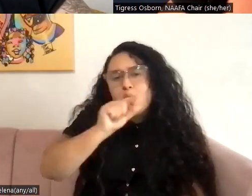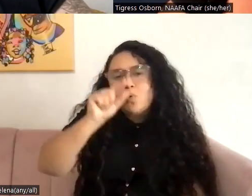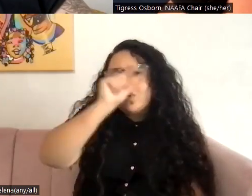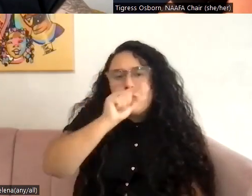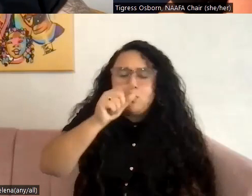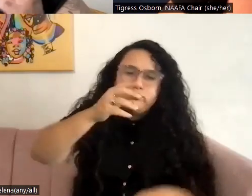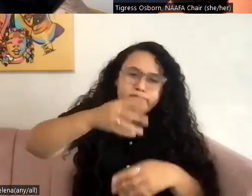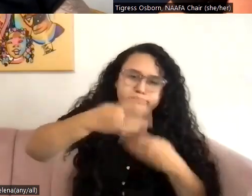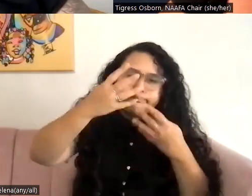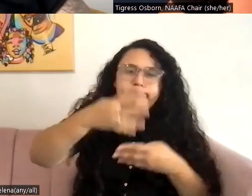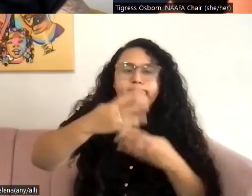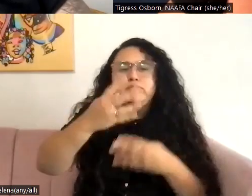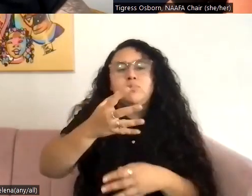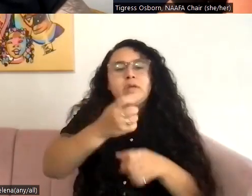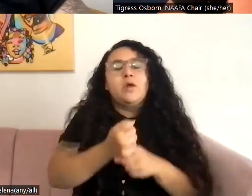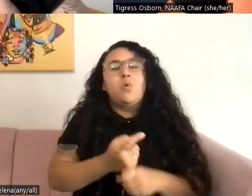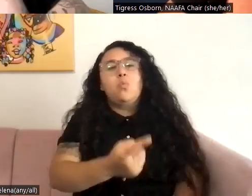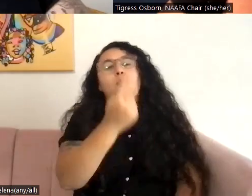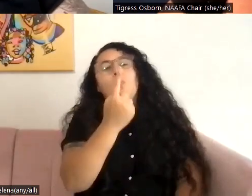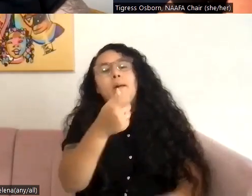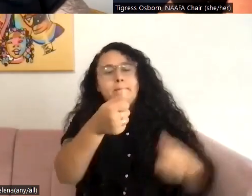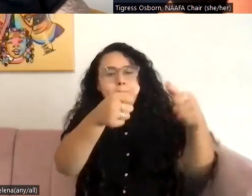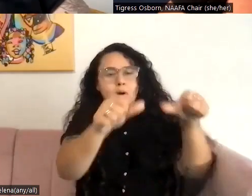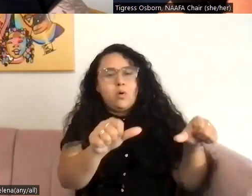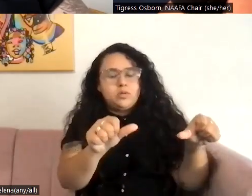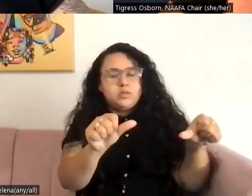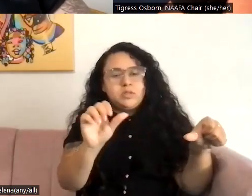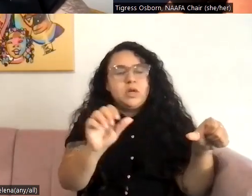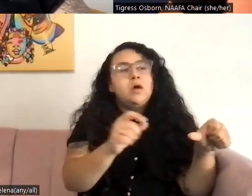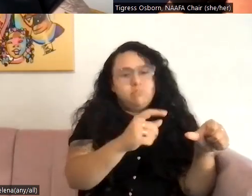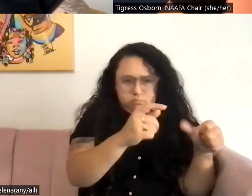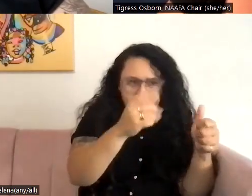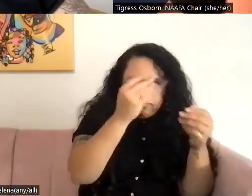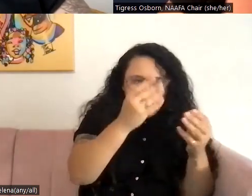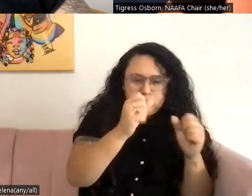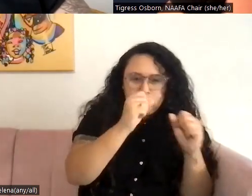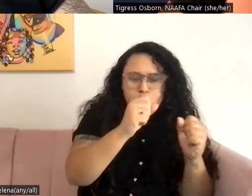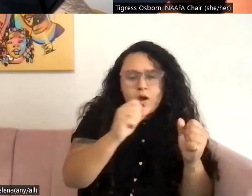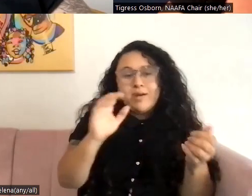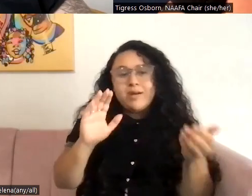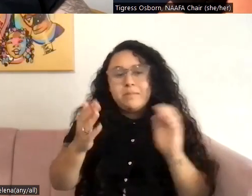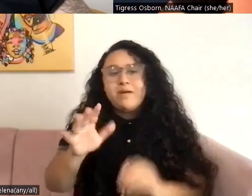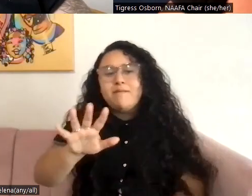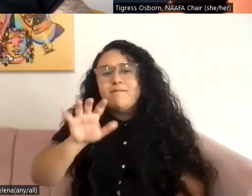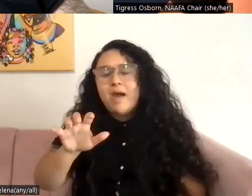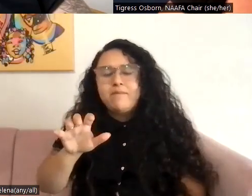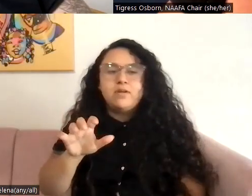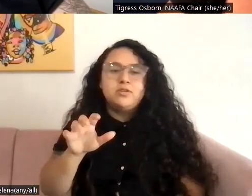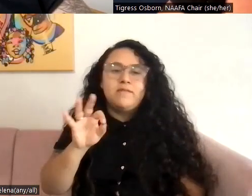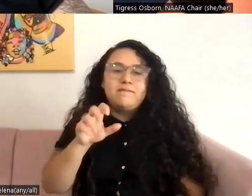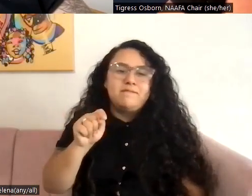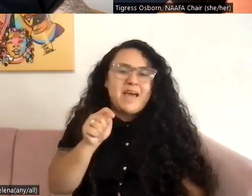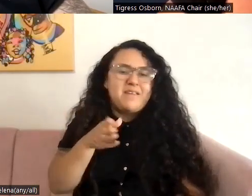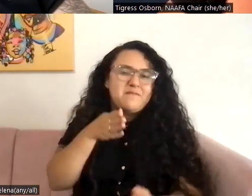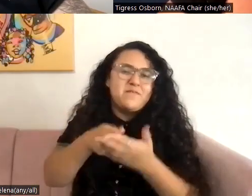maybe one informative post to 500 fat phobic, like harmful posts. Like it's,